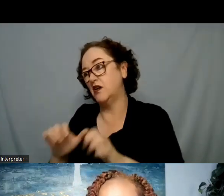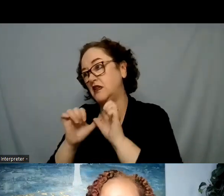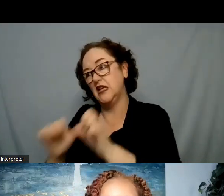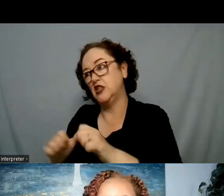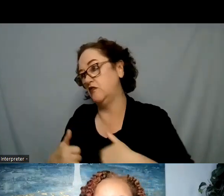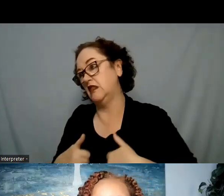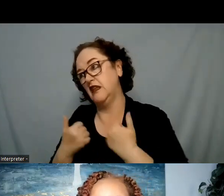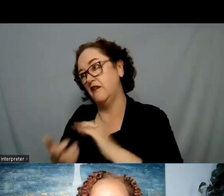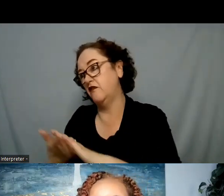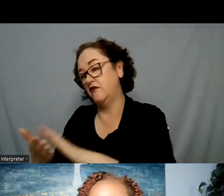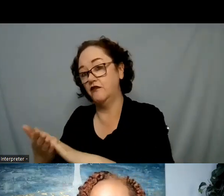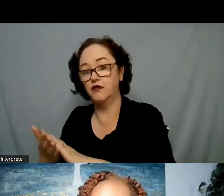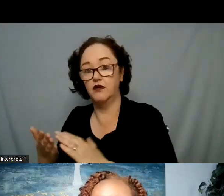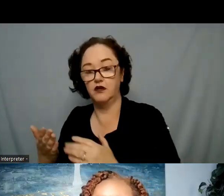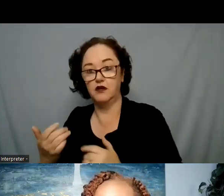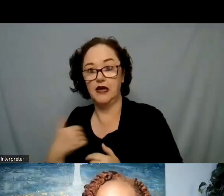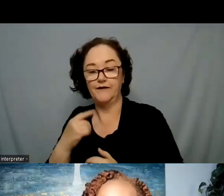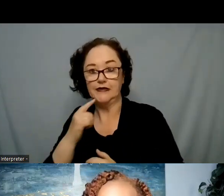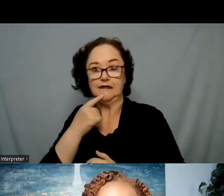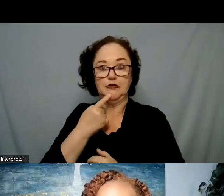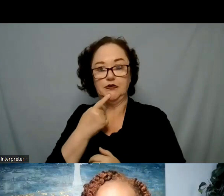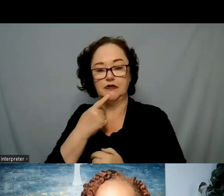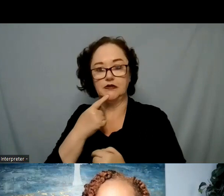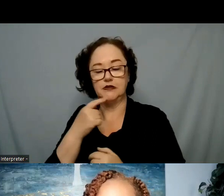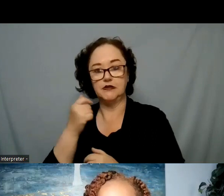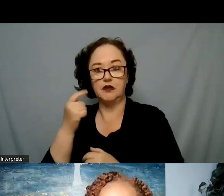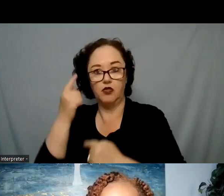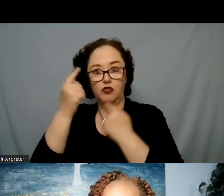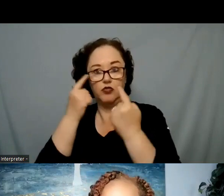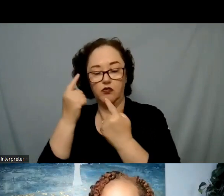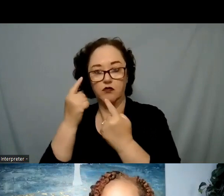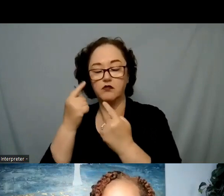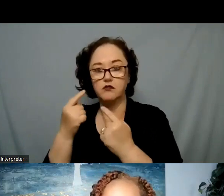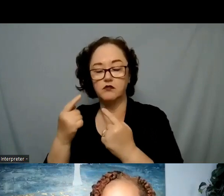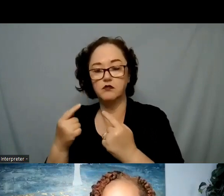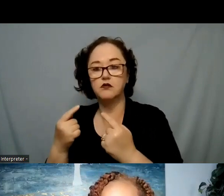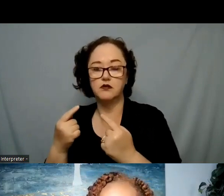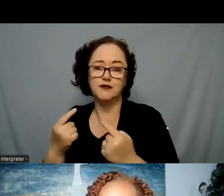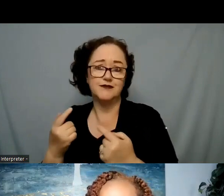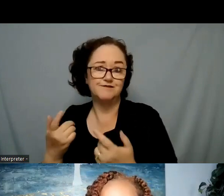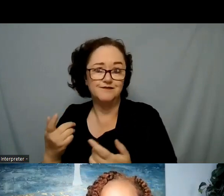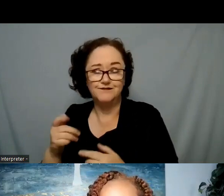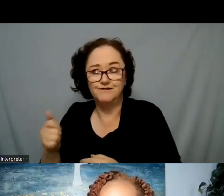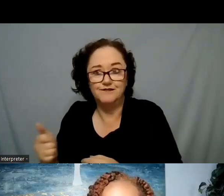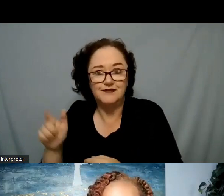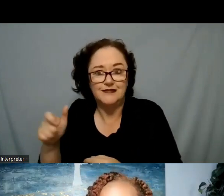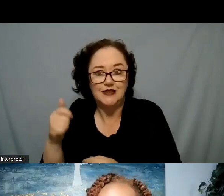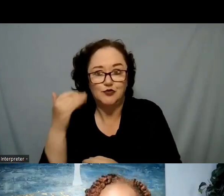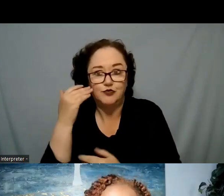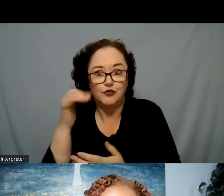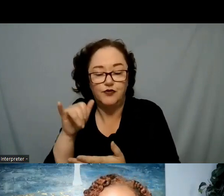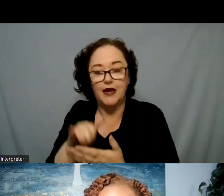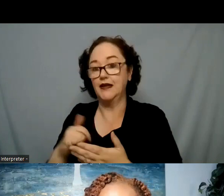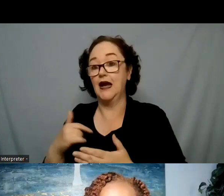thoughts and but as a parent I need to know this and so sometimes they have to I teach the parents to just